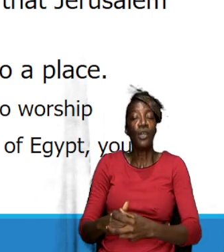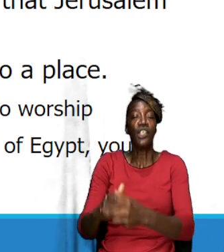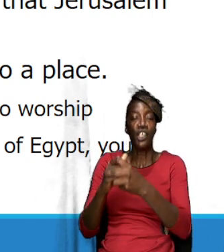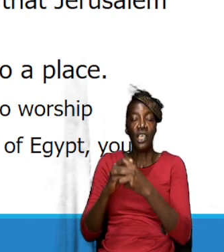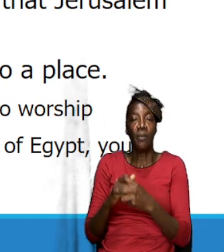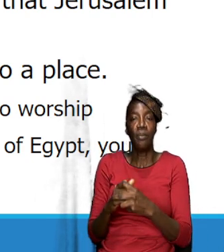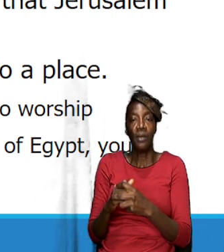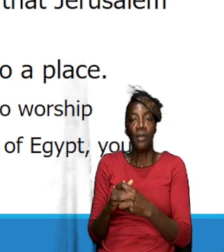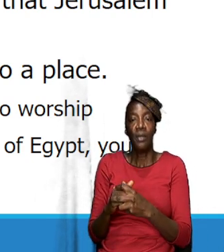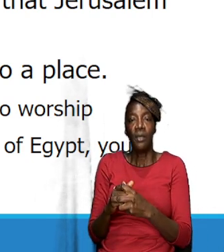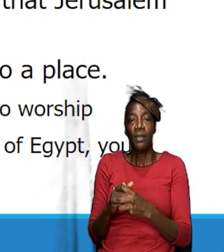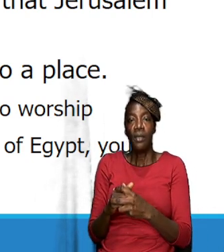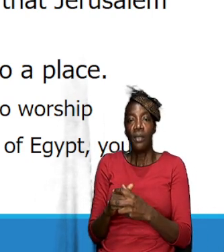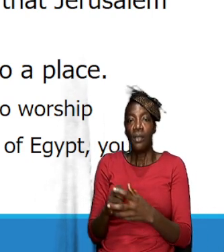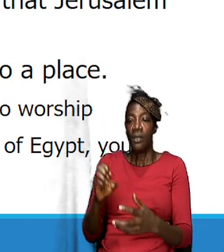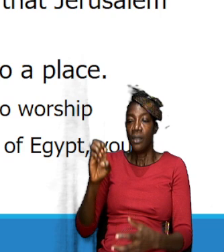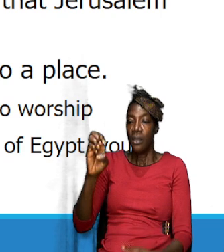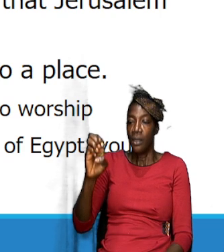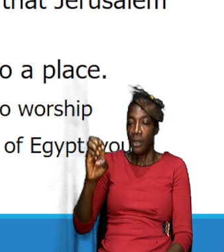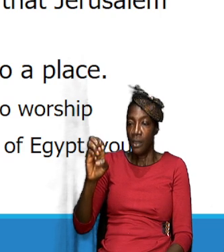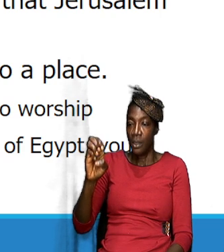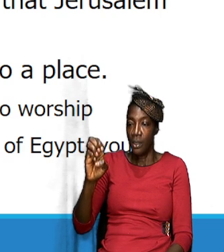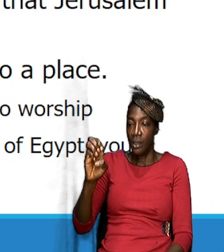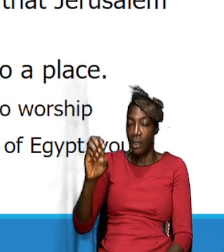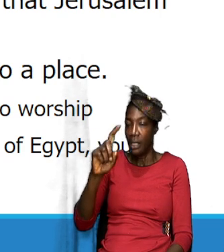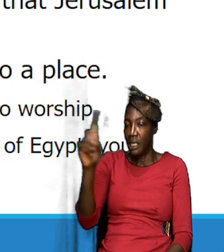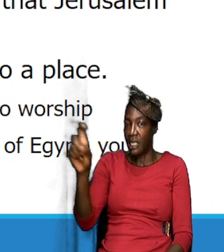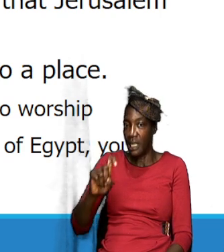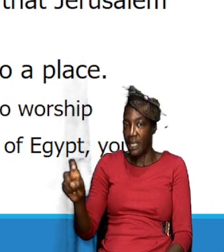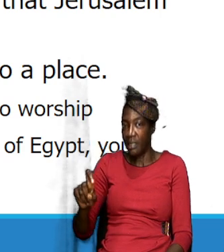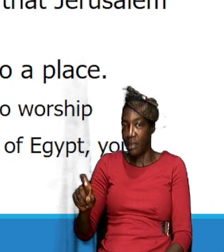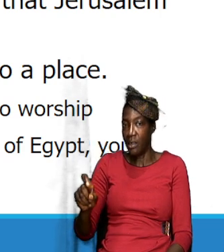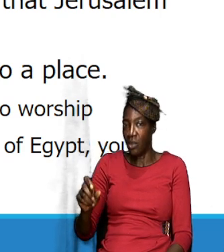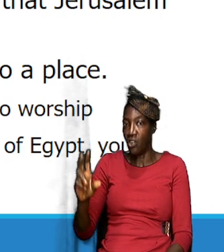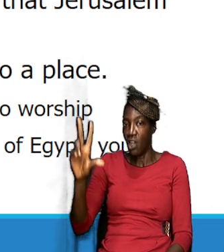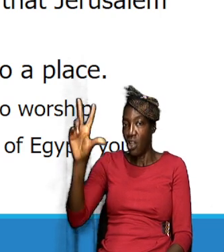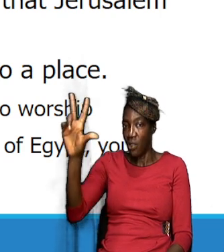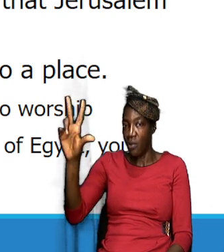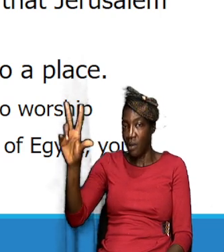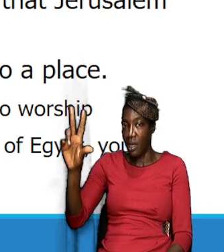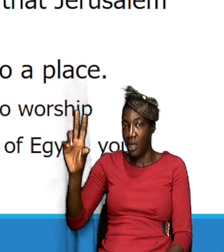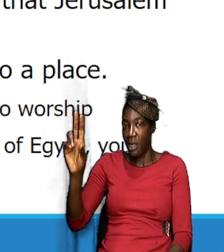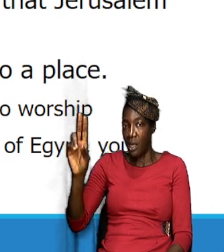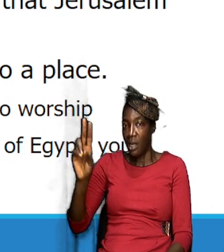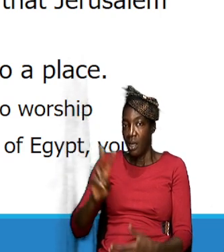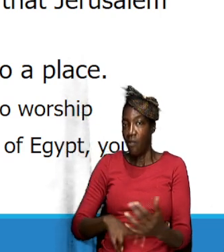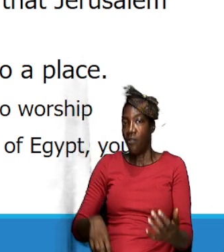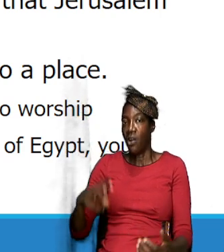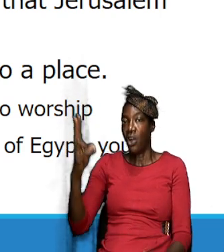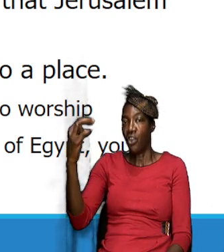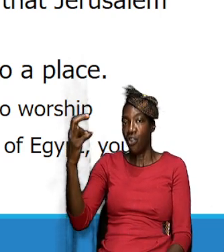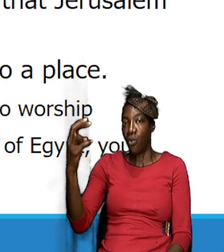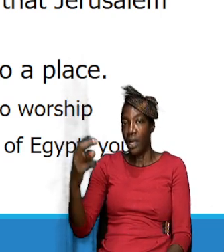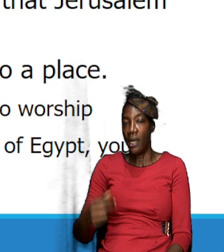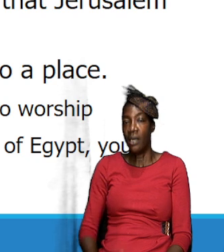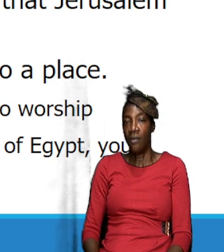when we look at Exodus 3 and verse 12 we see where